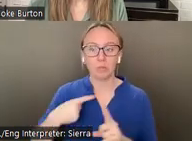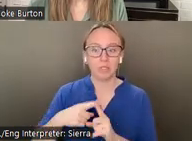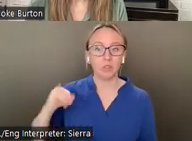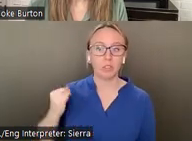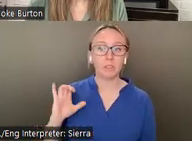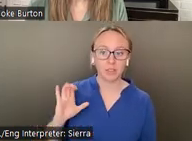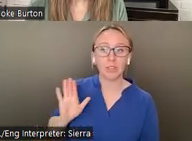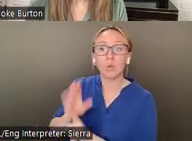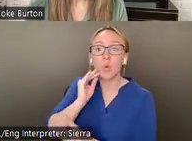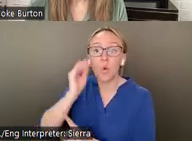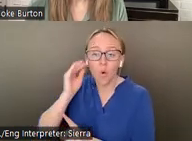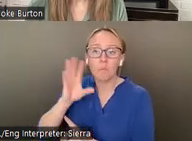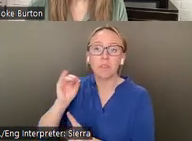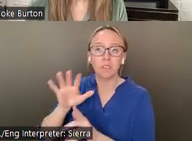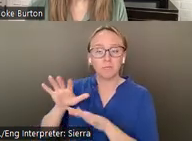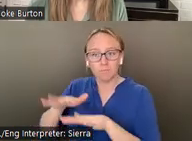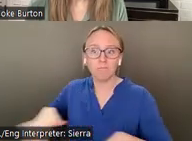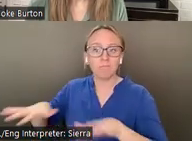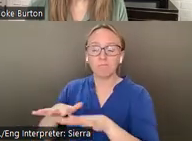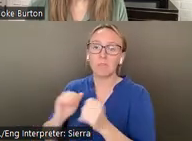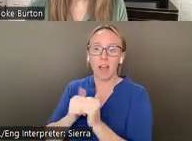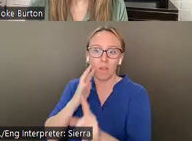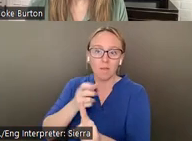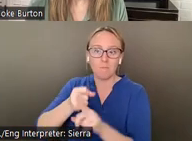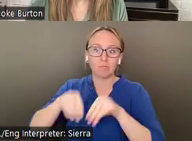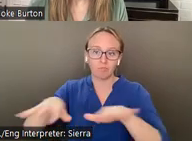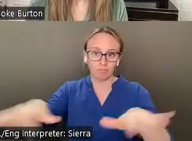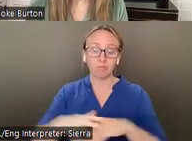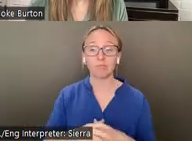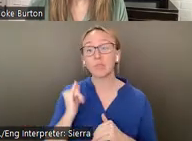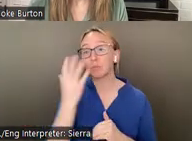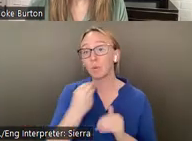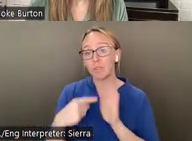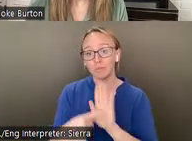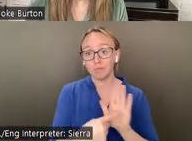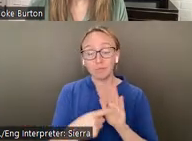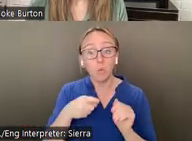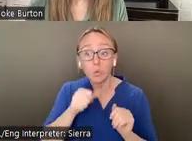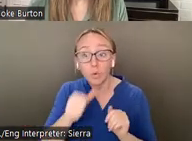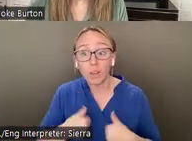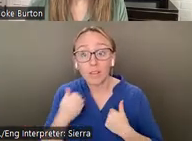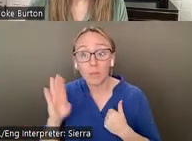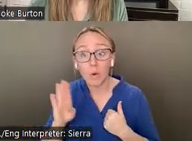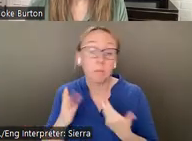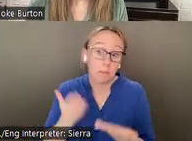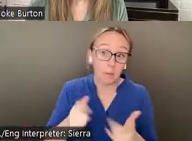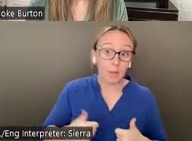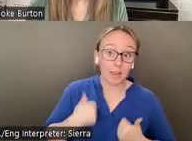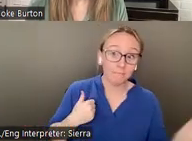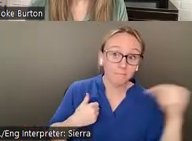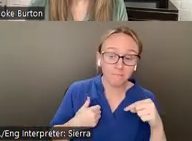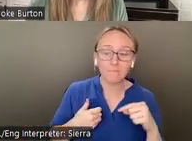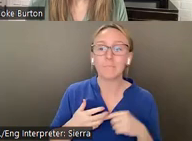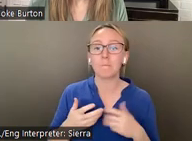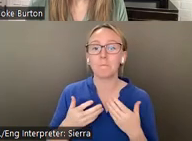and creative practice. It is such a beautiful show. It I really hope if you don't live in the Boise area, or if you do, you consider visiting